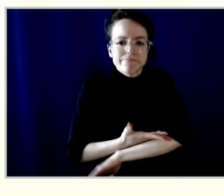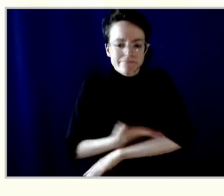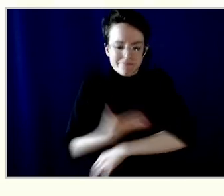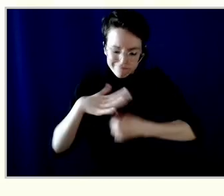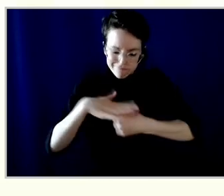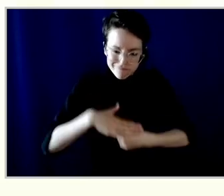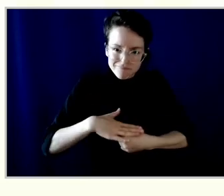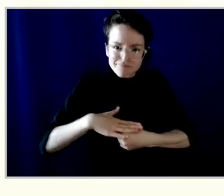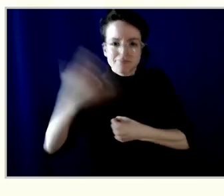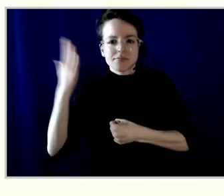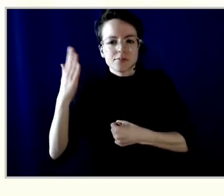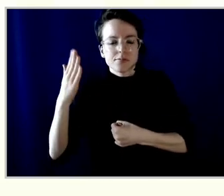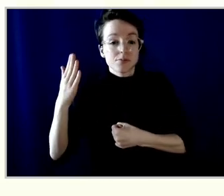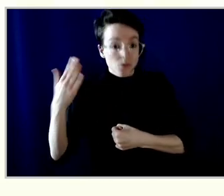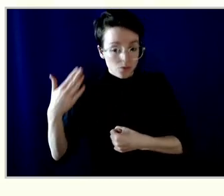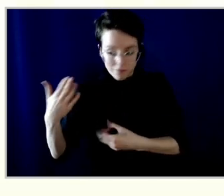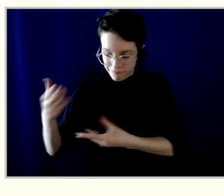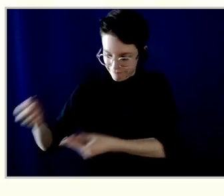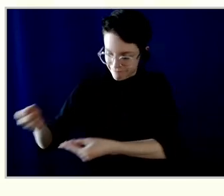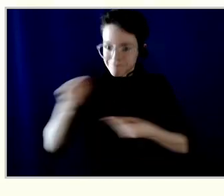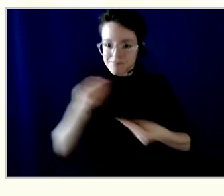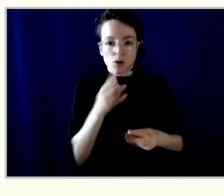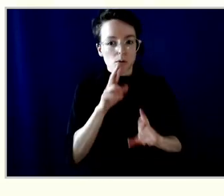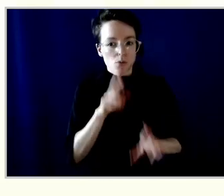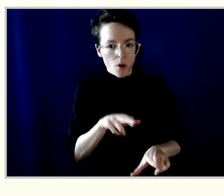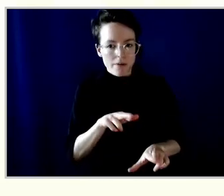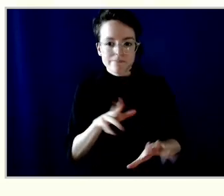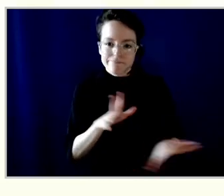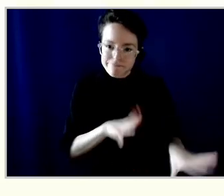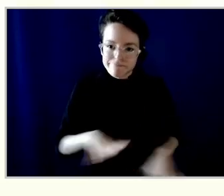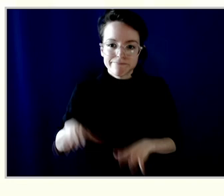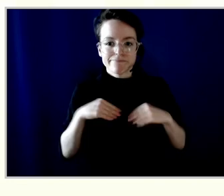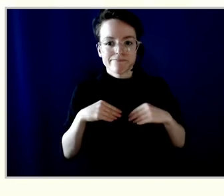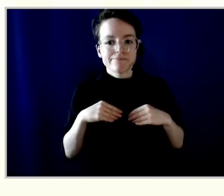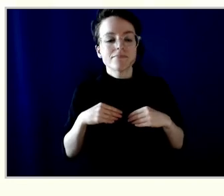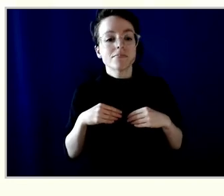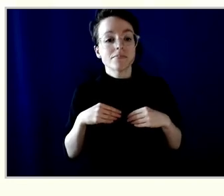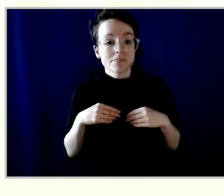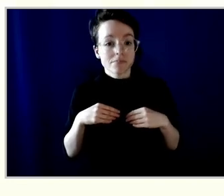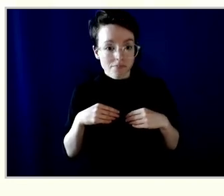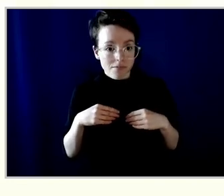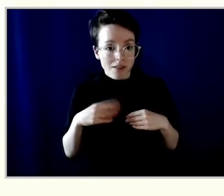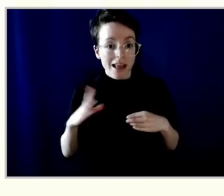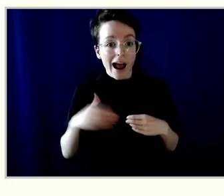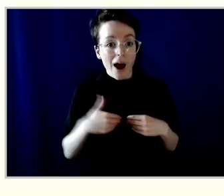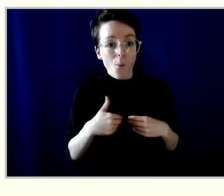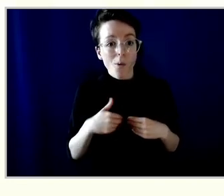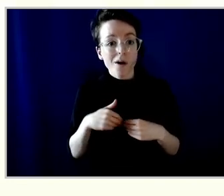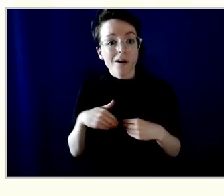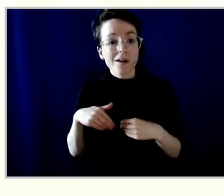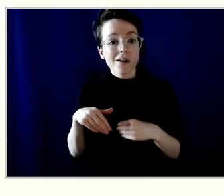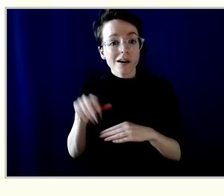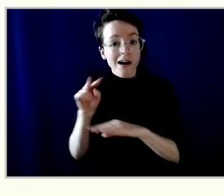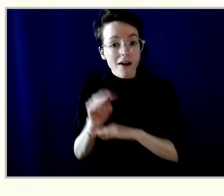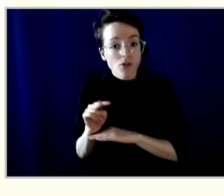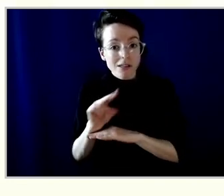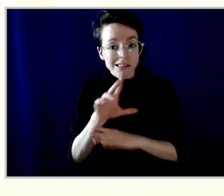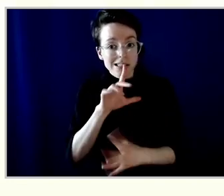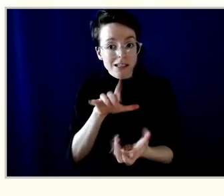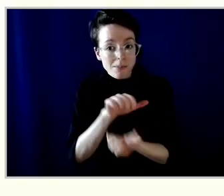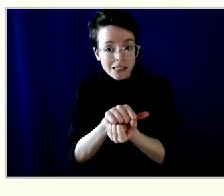We then, through our Governance Committee, adopted a series of steps that we're going to take to become